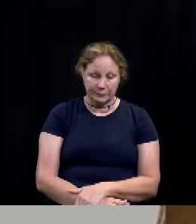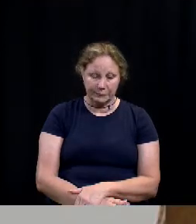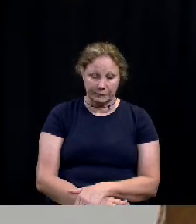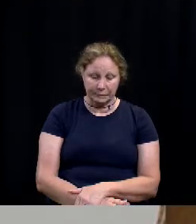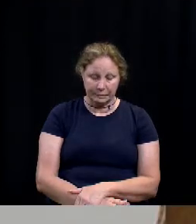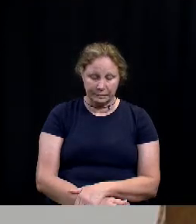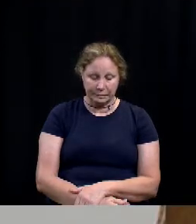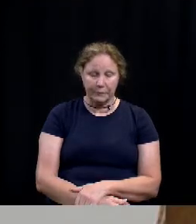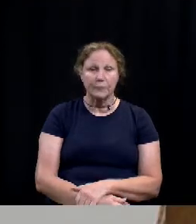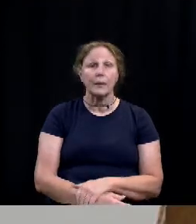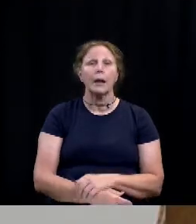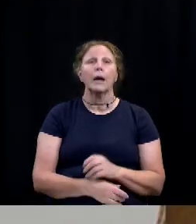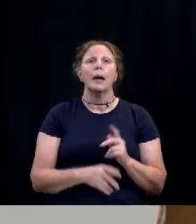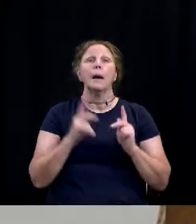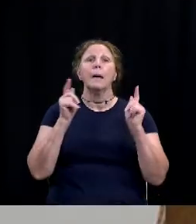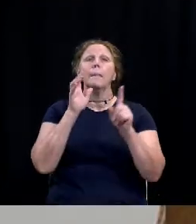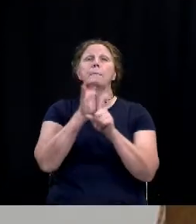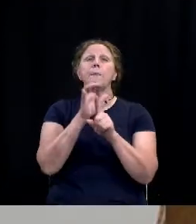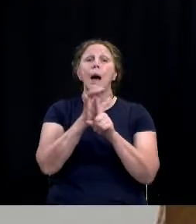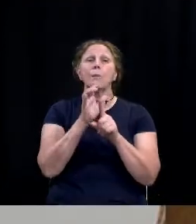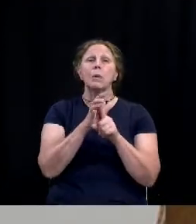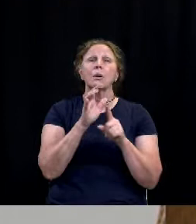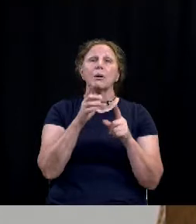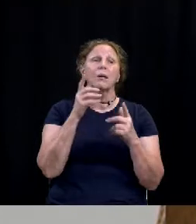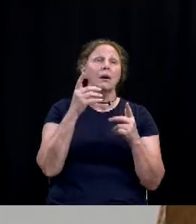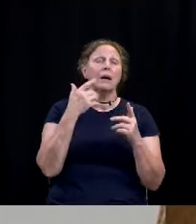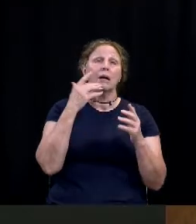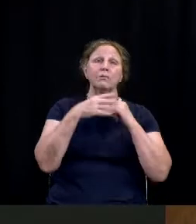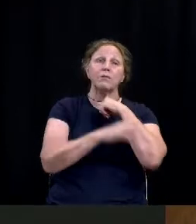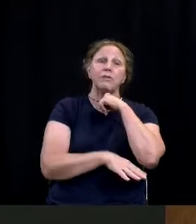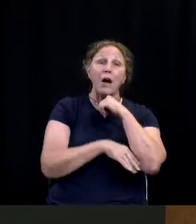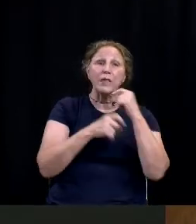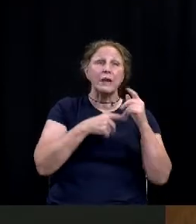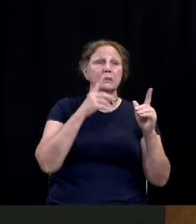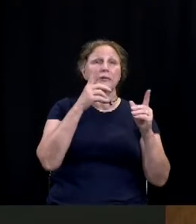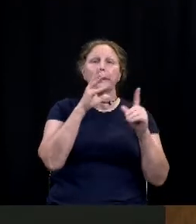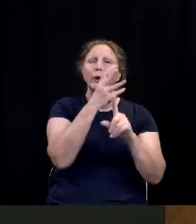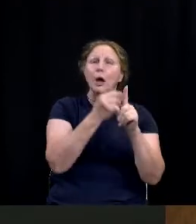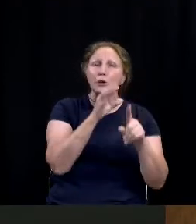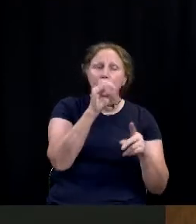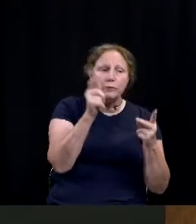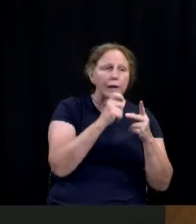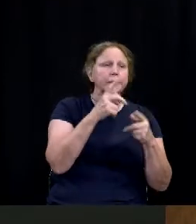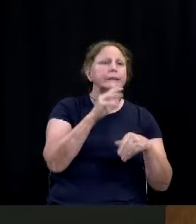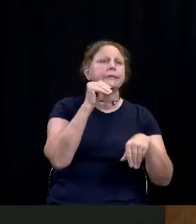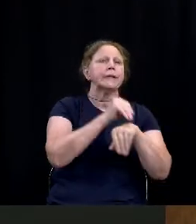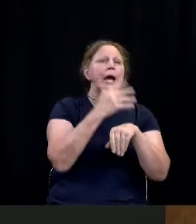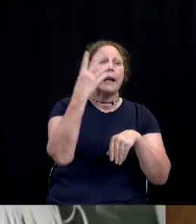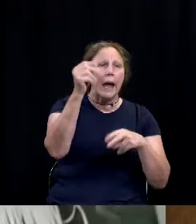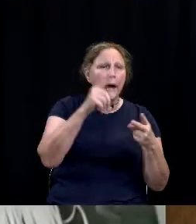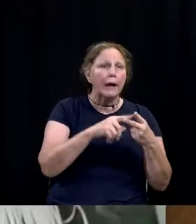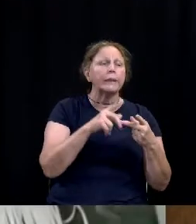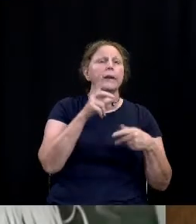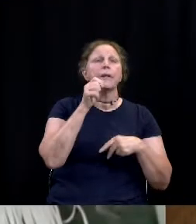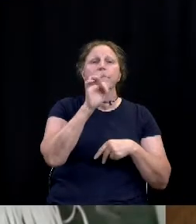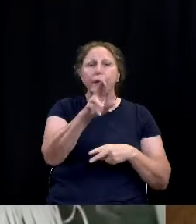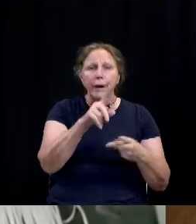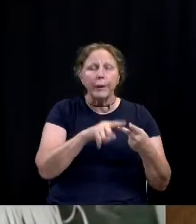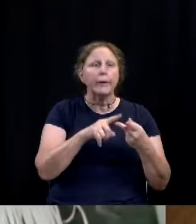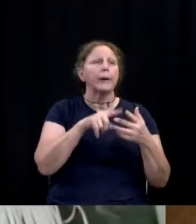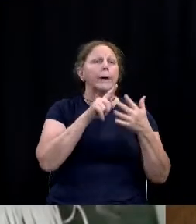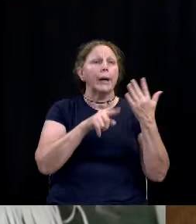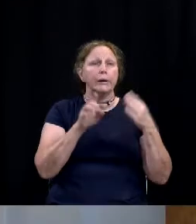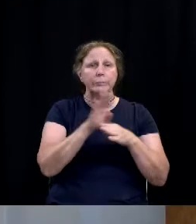With many of the popular seasonal events being canceled like Cultural Arts Fest, National Night Out, Texas Fair, and the Veterans Day